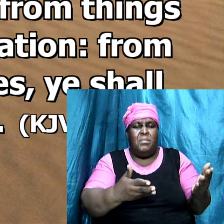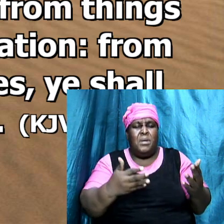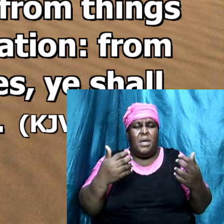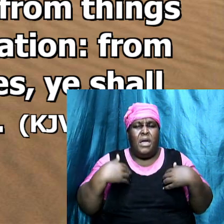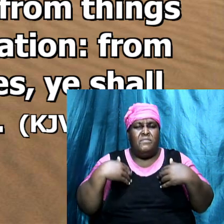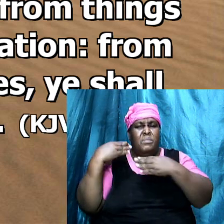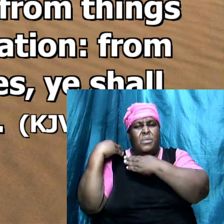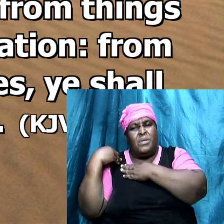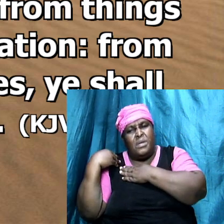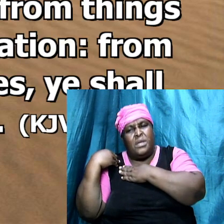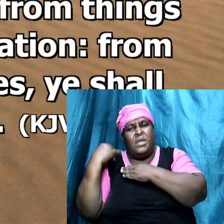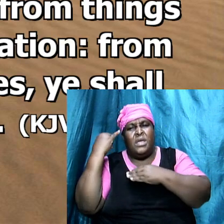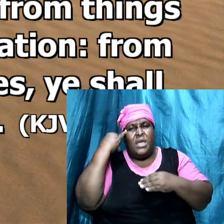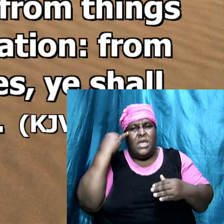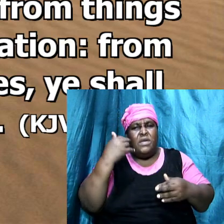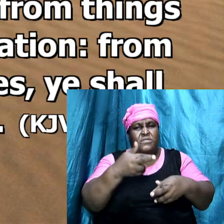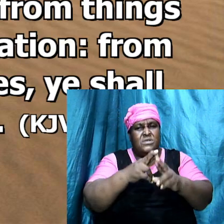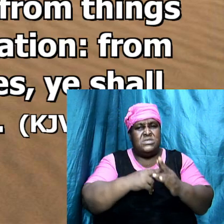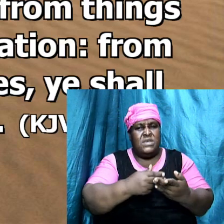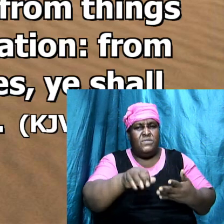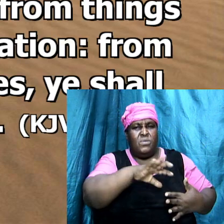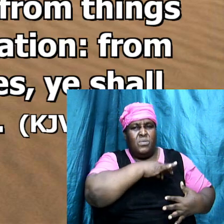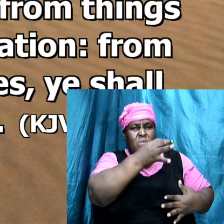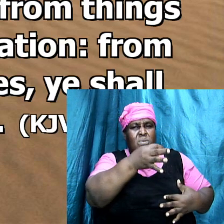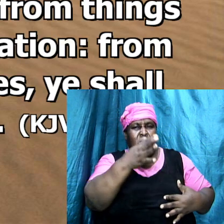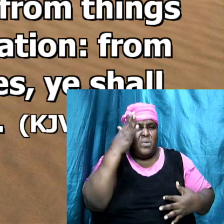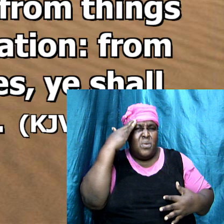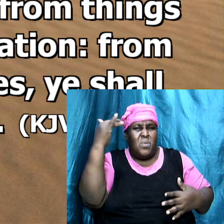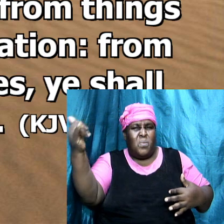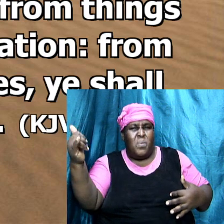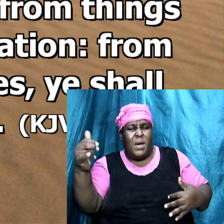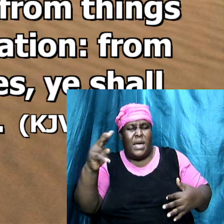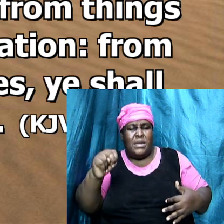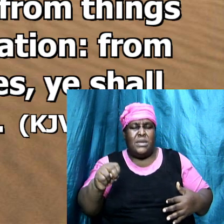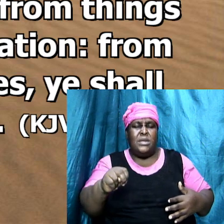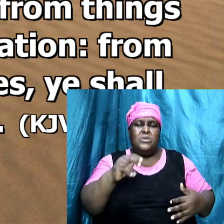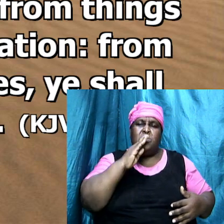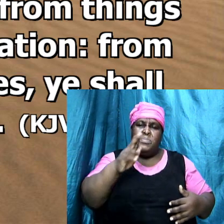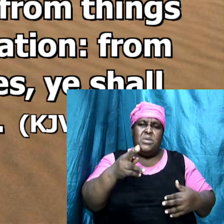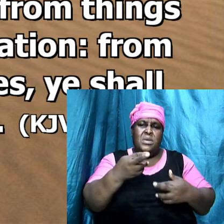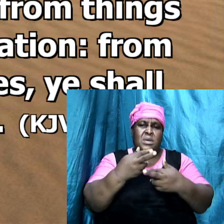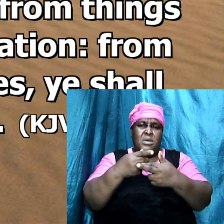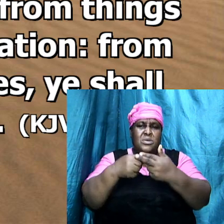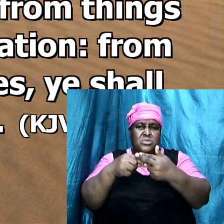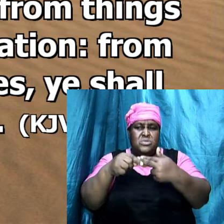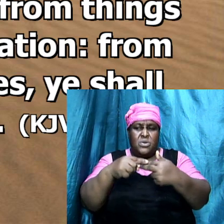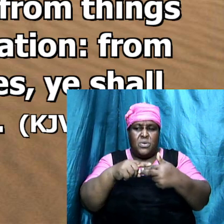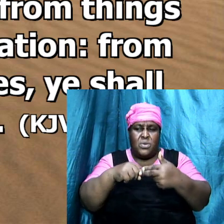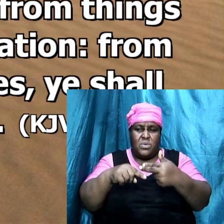if they receive the Holy Spirit already why do they need to be circumcised and God confirm them